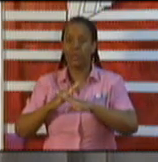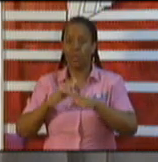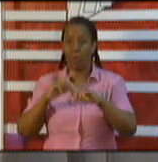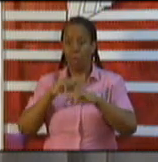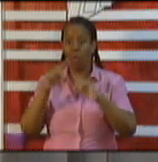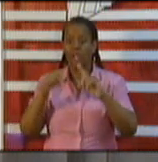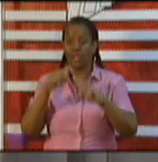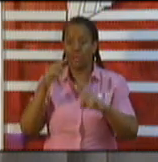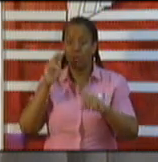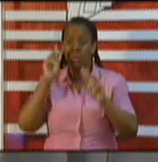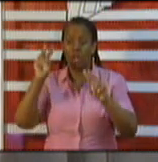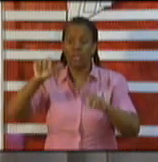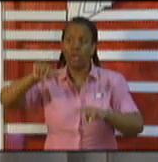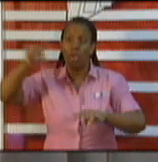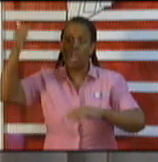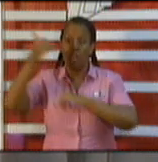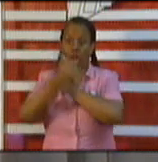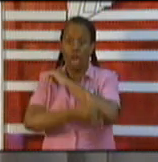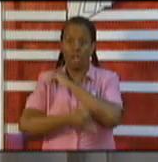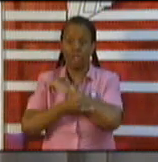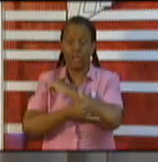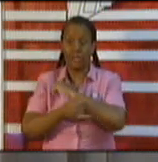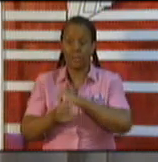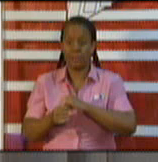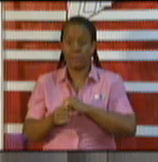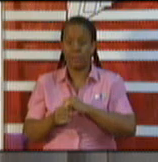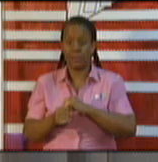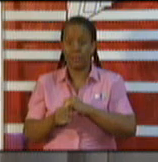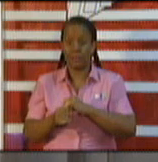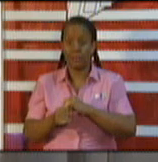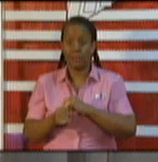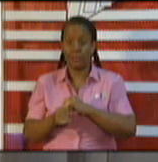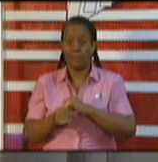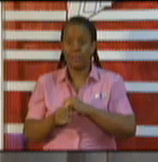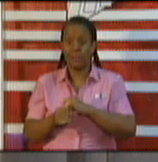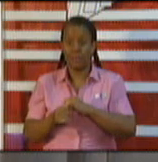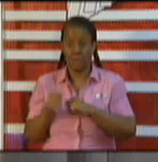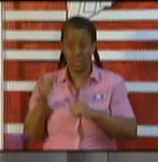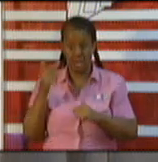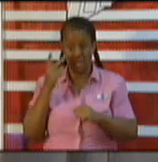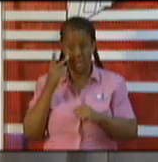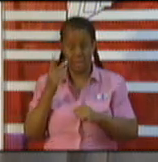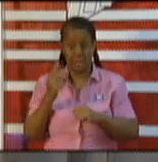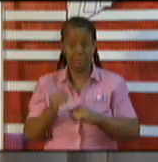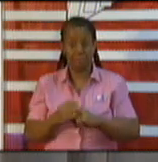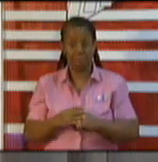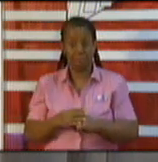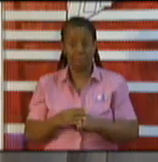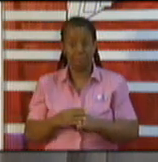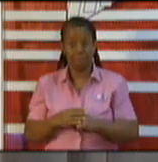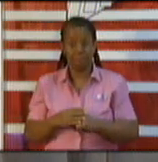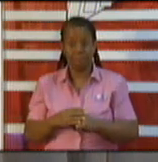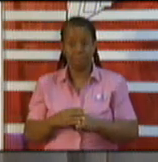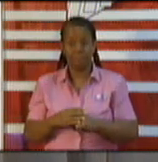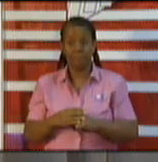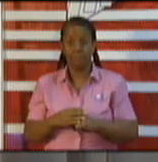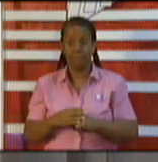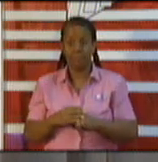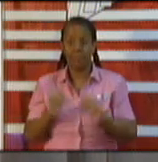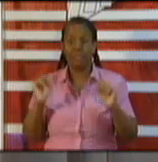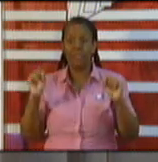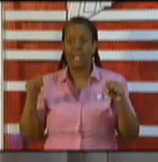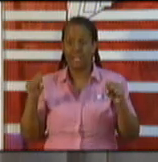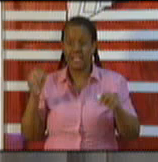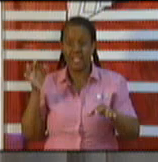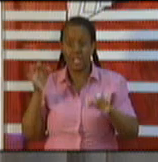afterwards to say they were looking on at the conference. These are the following guidelines. We are bringing back the students